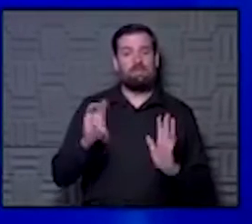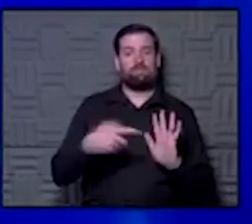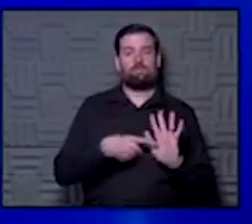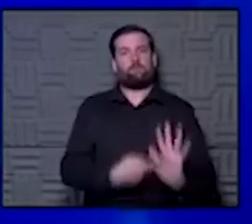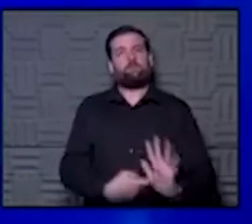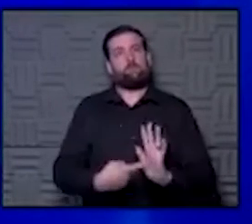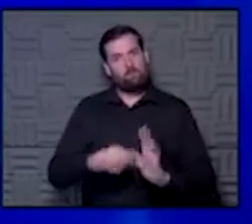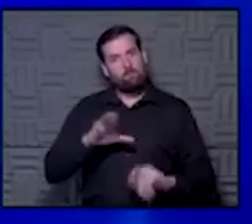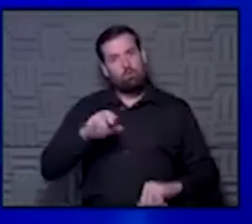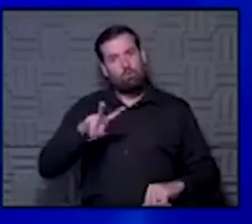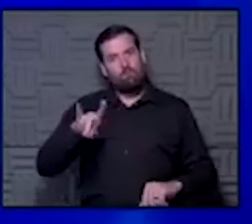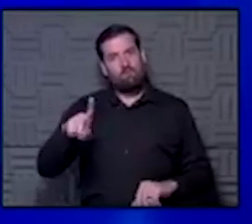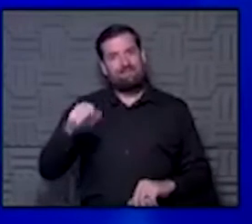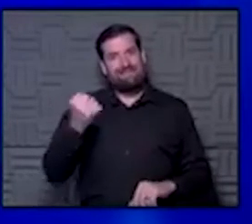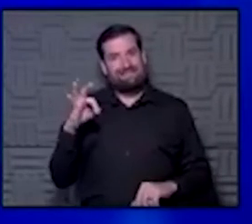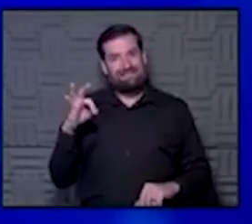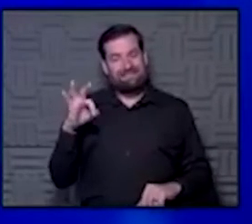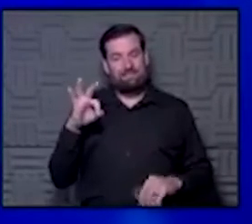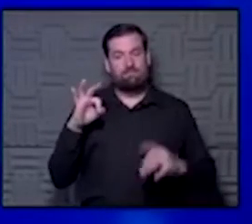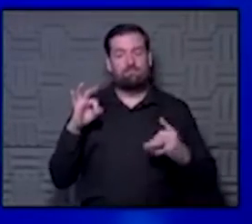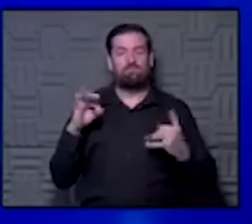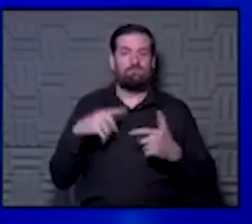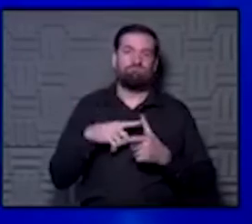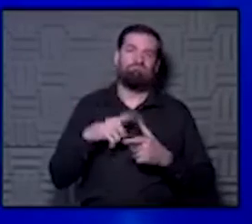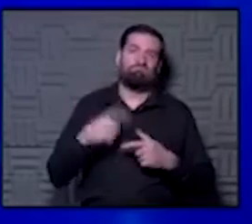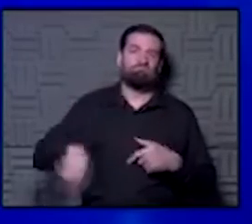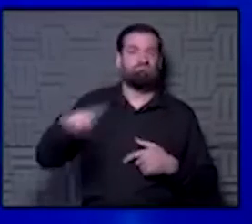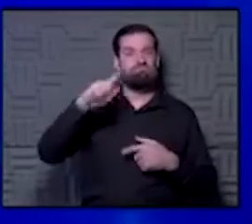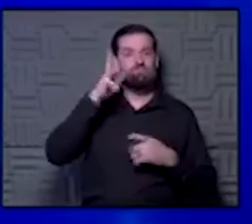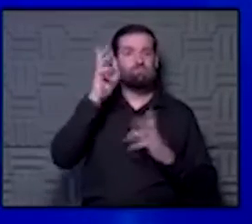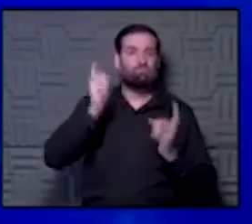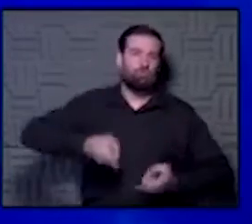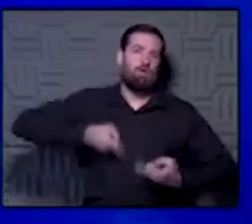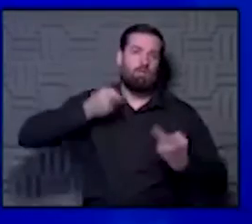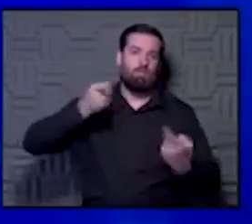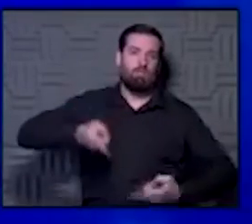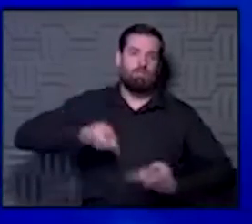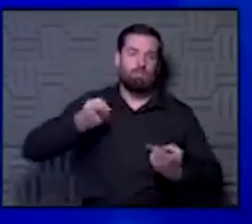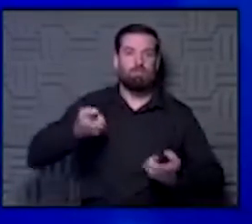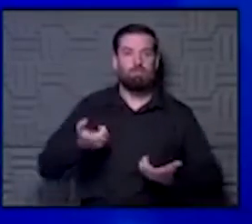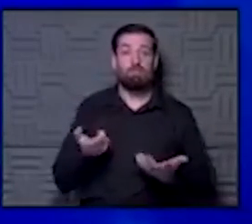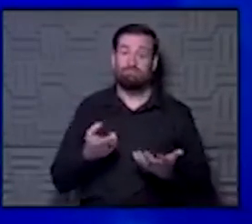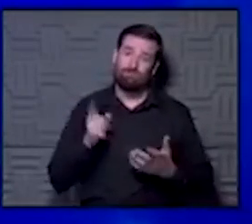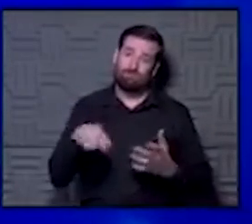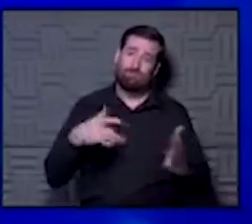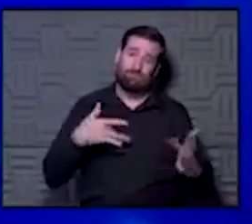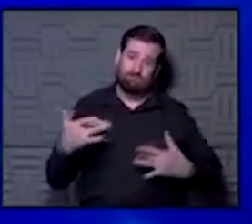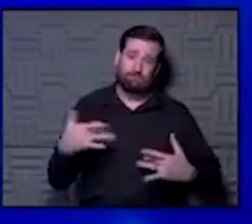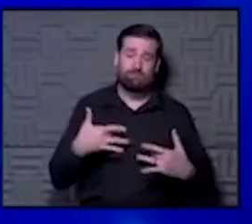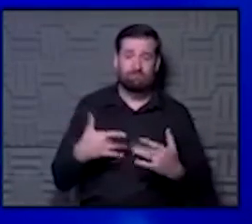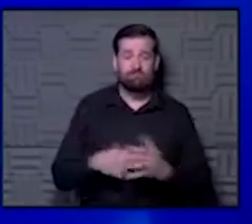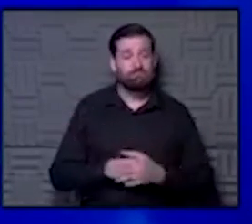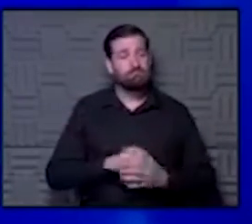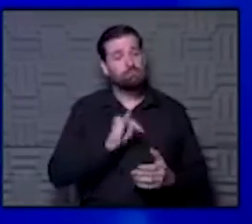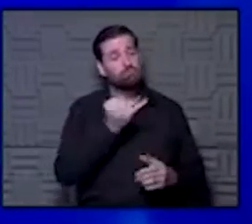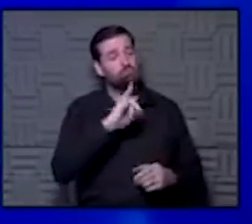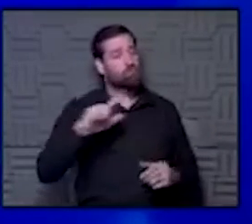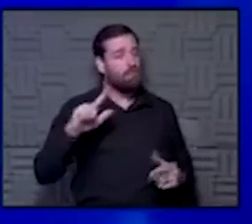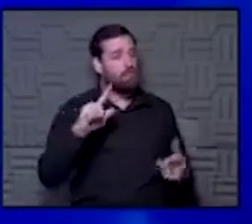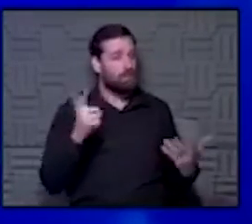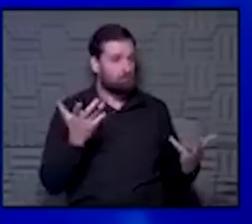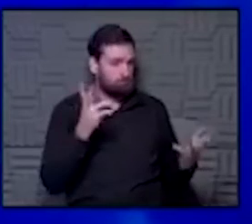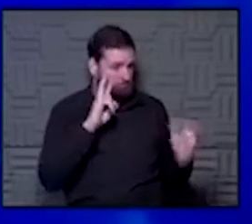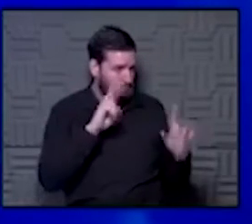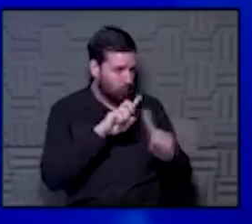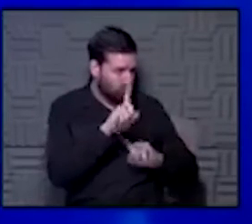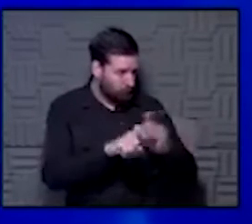through COVID-19, then we're all going to struggle a little bit. And we should all be concerned, especially with this rise. Jill, let's turn and see what questions